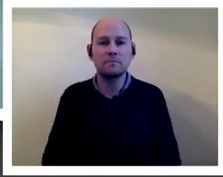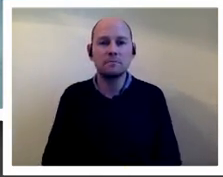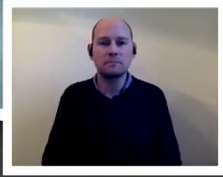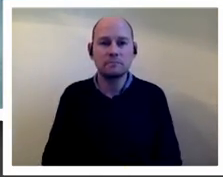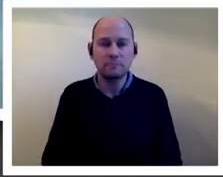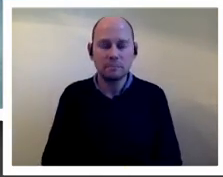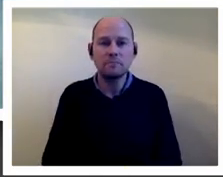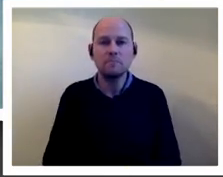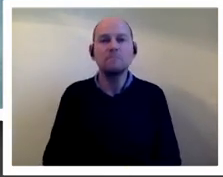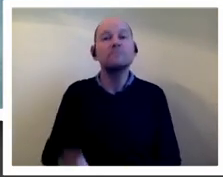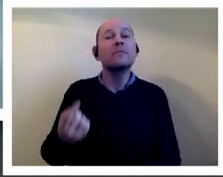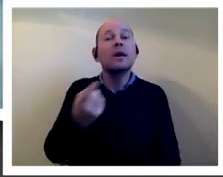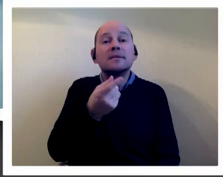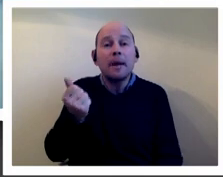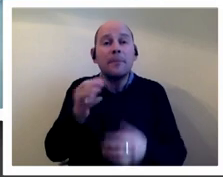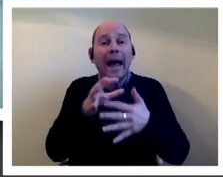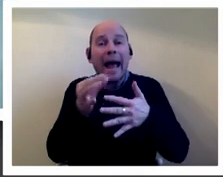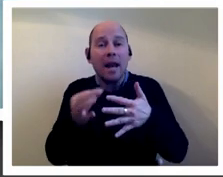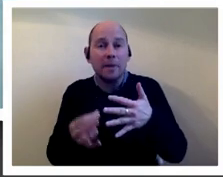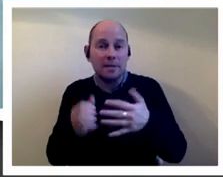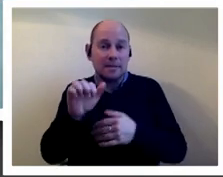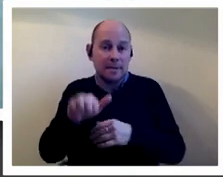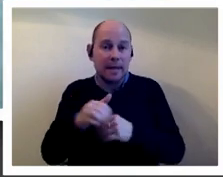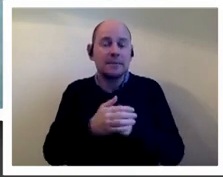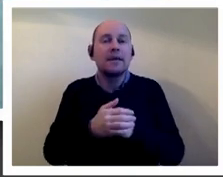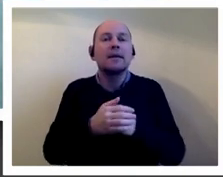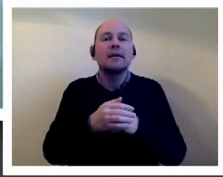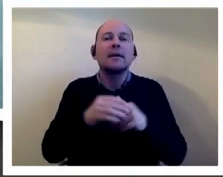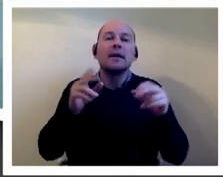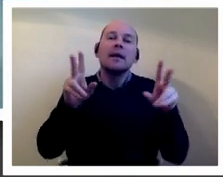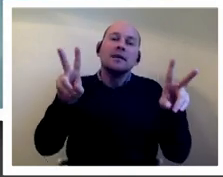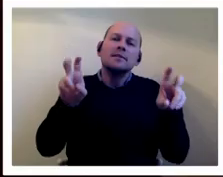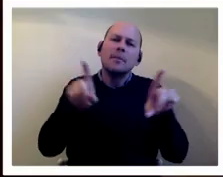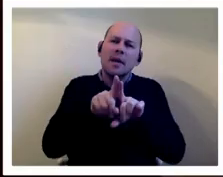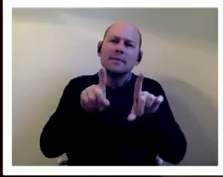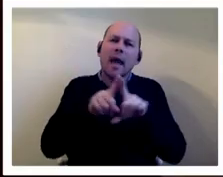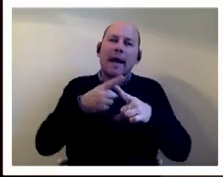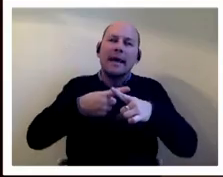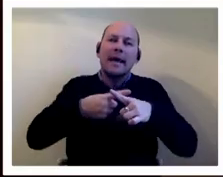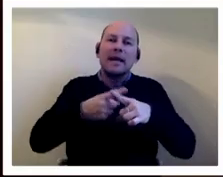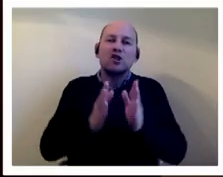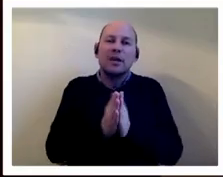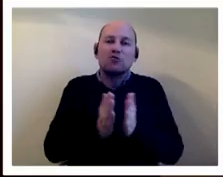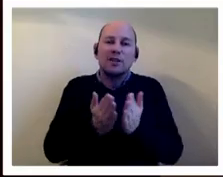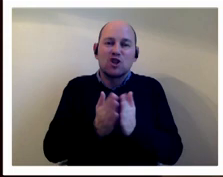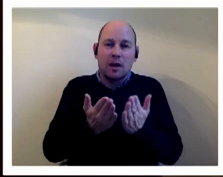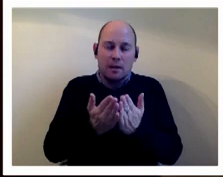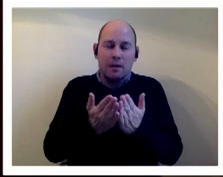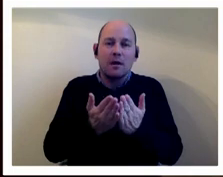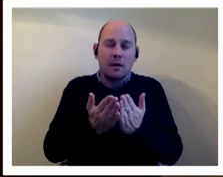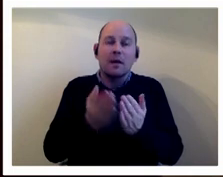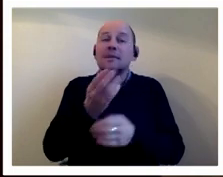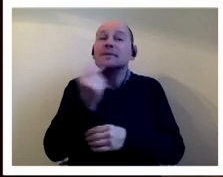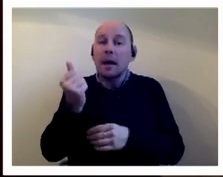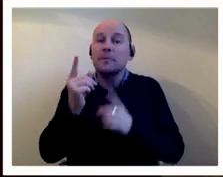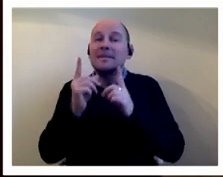to admit at the time but there were i think particularly in subjects like english literature i think some some more progressive teachers were able to kind